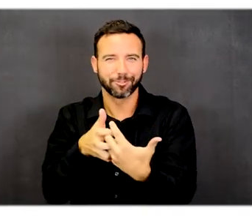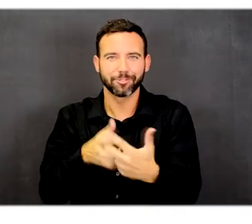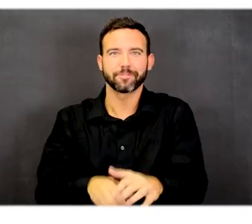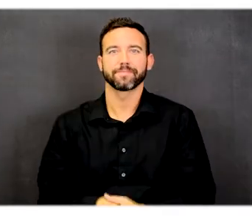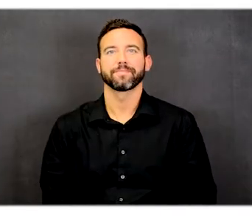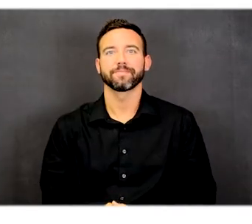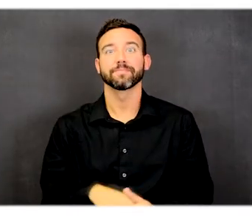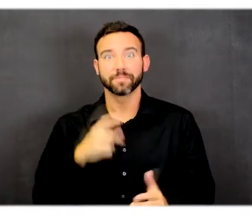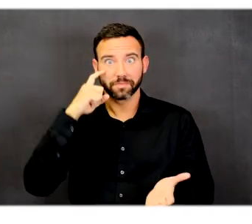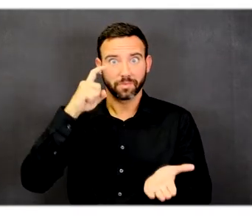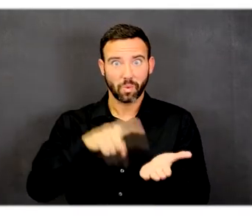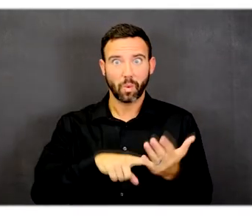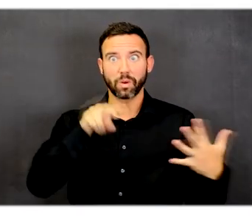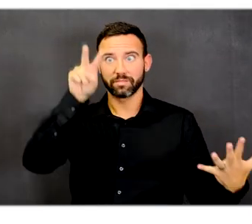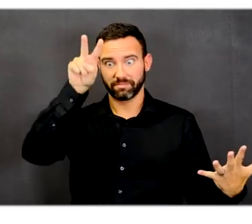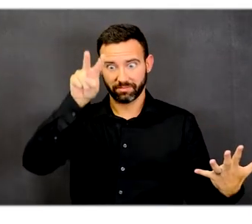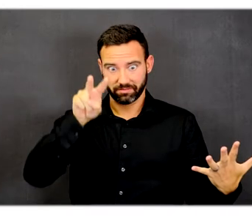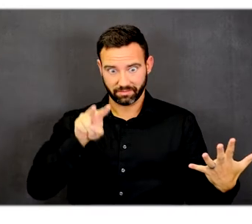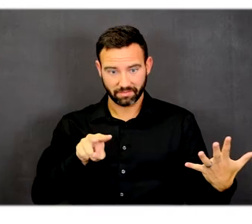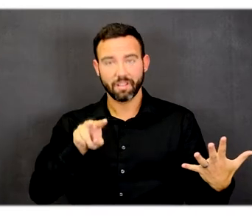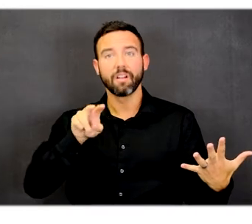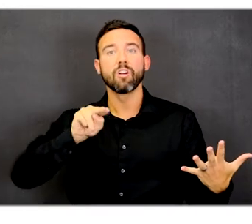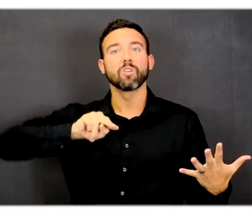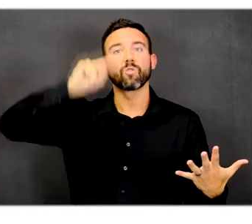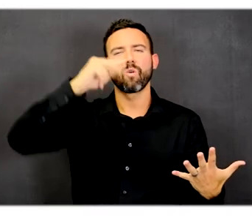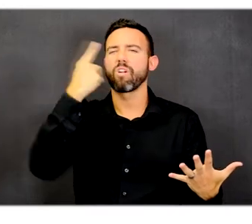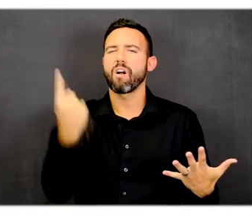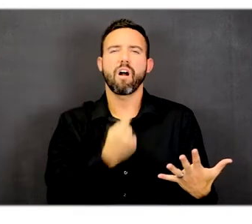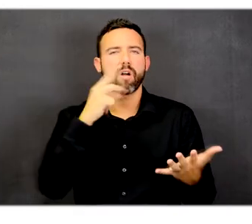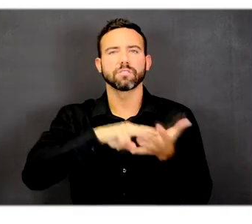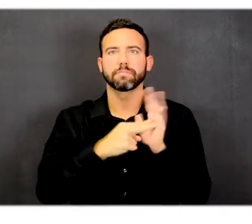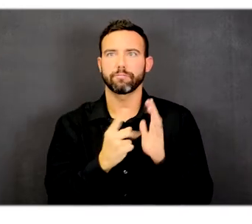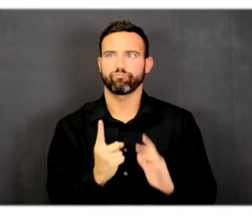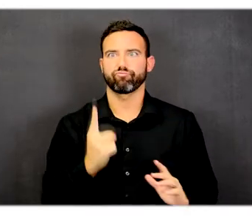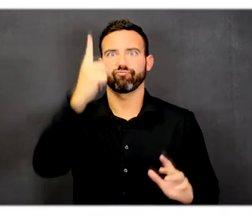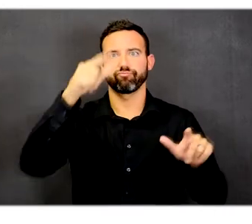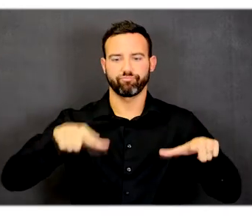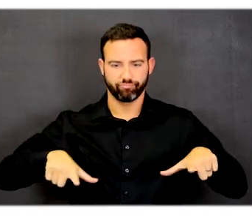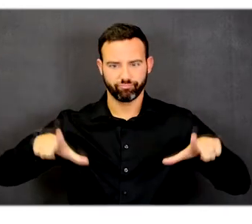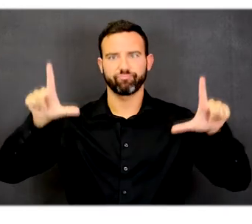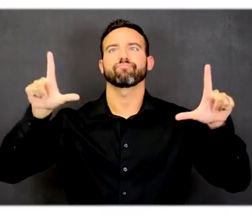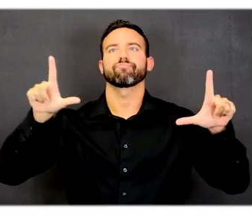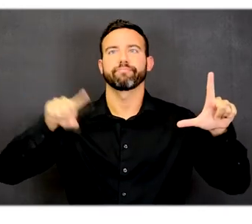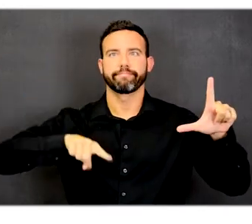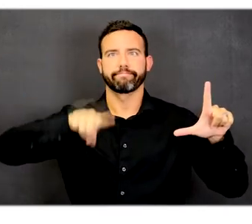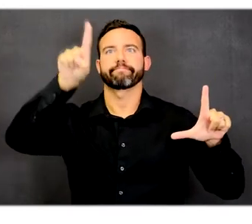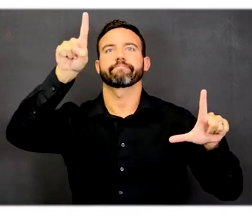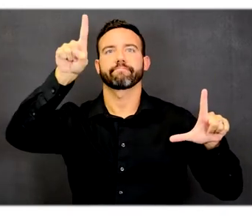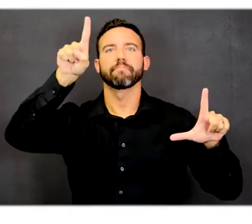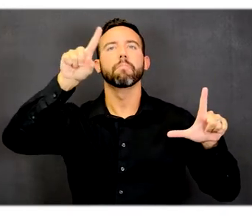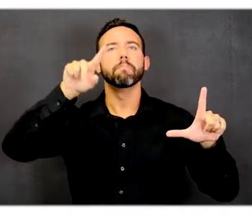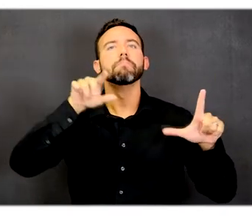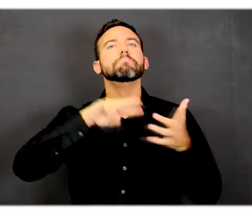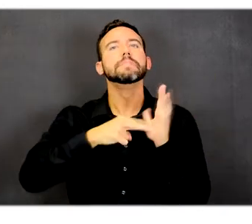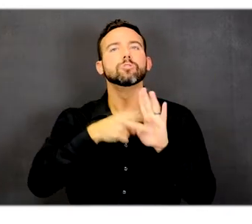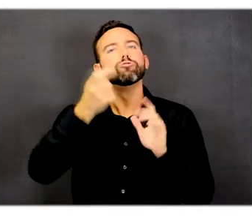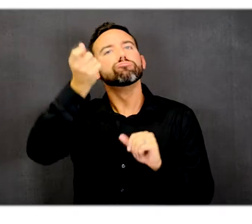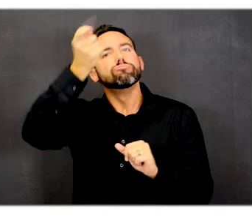deck, that orientation of north always being up will help focus your attention on the various parts of the facilities.